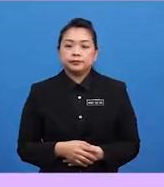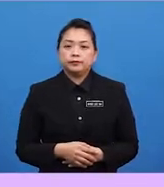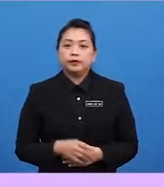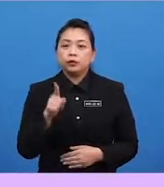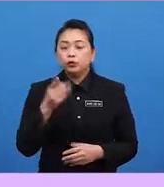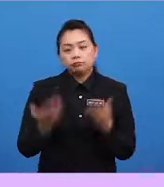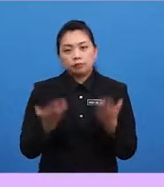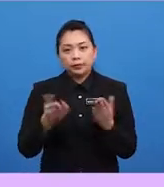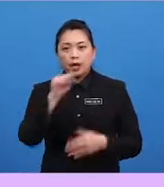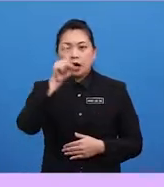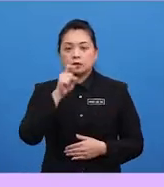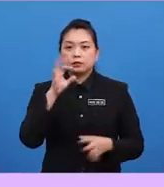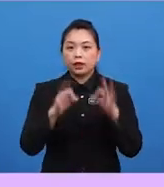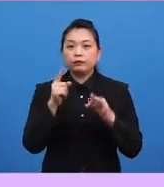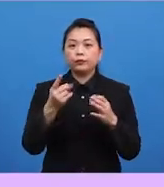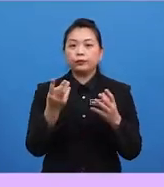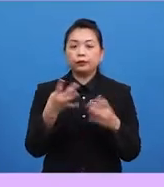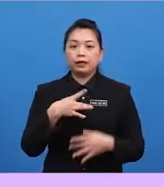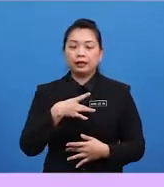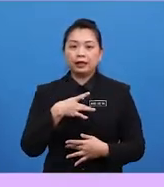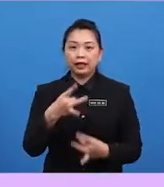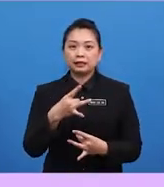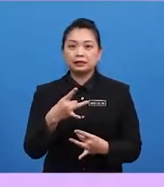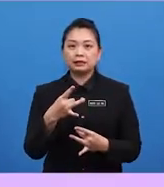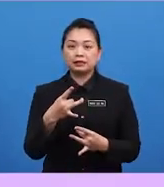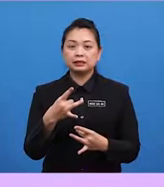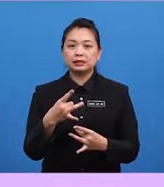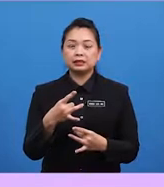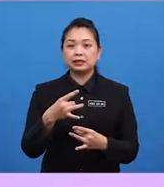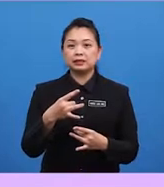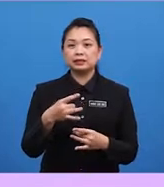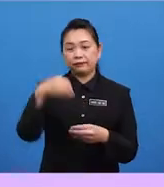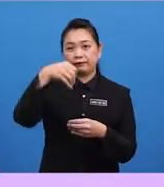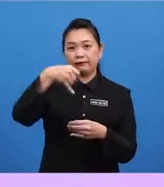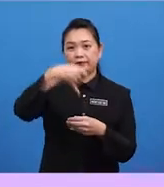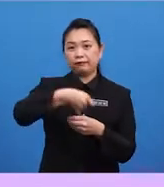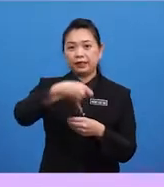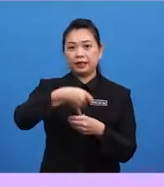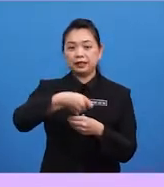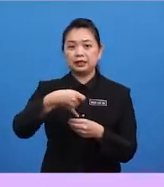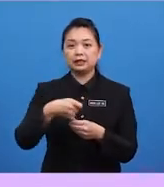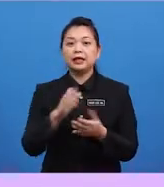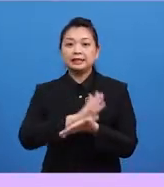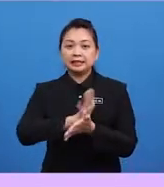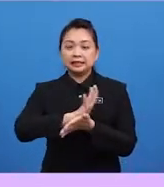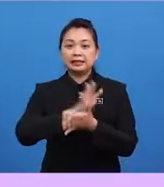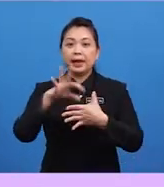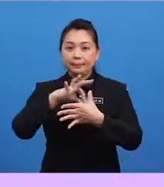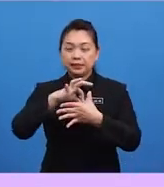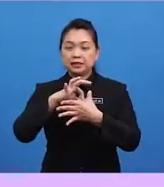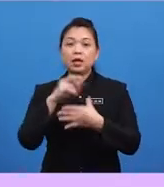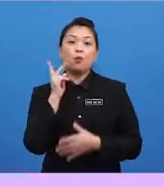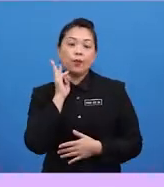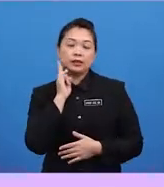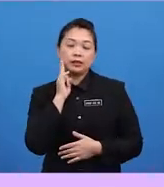You may be asked if you'd like any fillings, cheese, meat, vegetables and